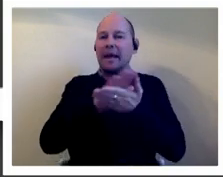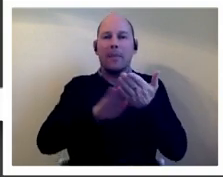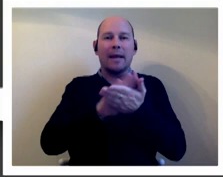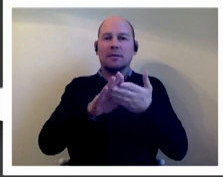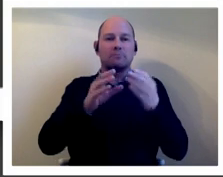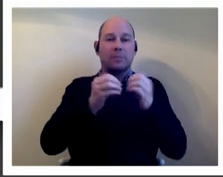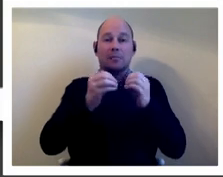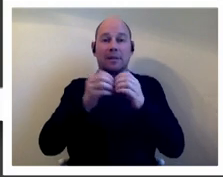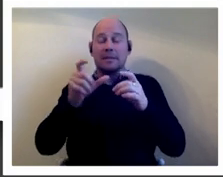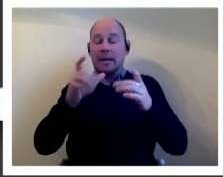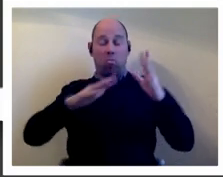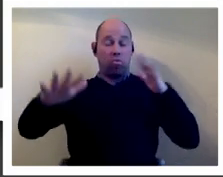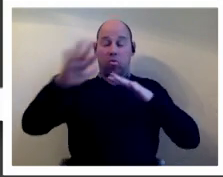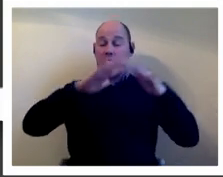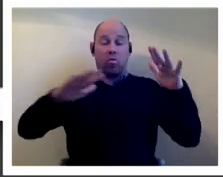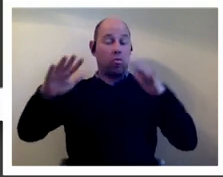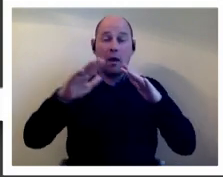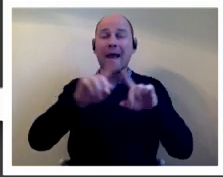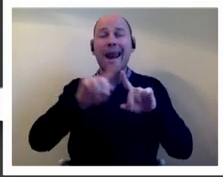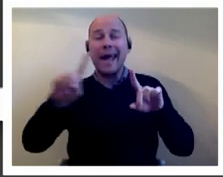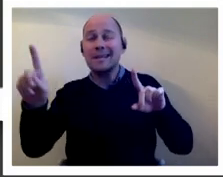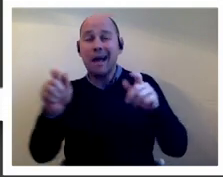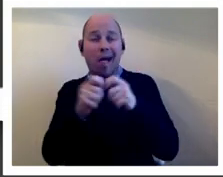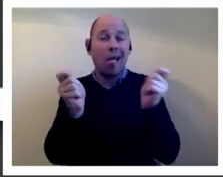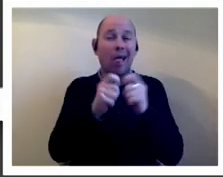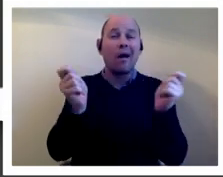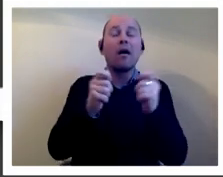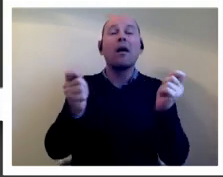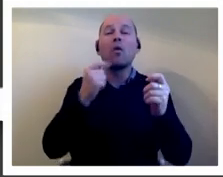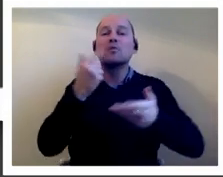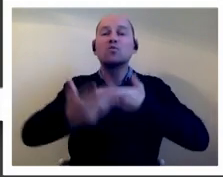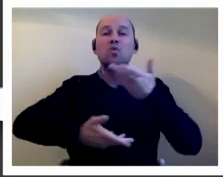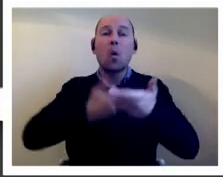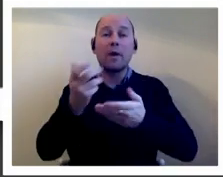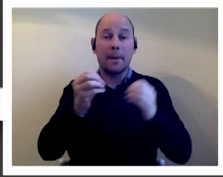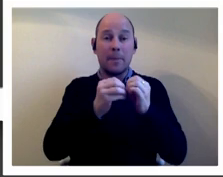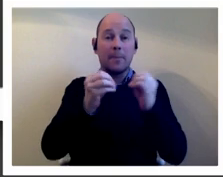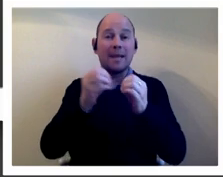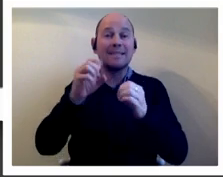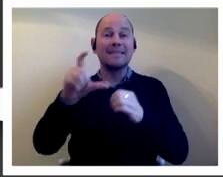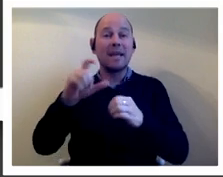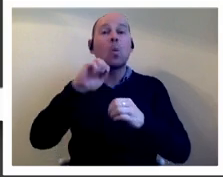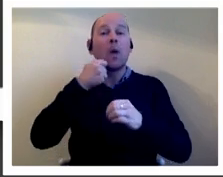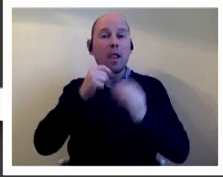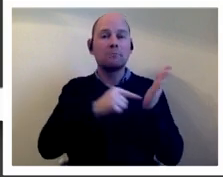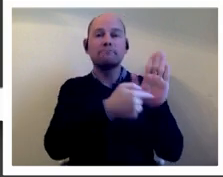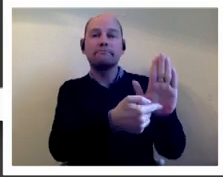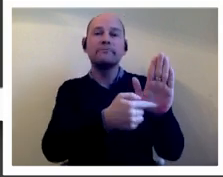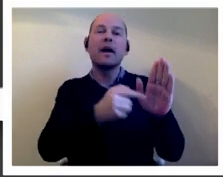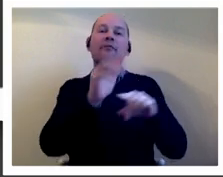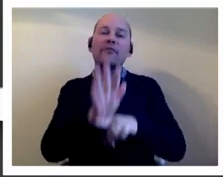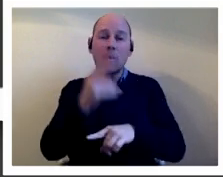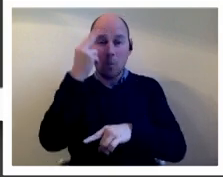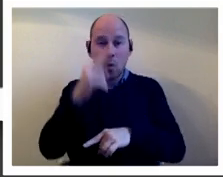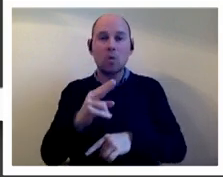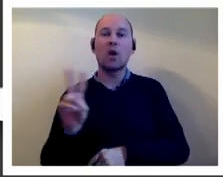a bit later on the tabloids got hold of a story that the bbc was going to show a film um called two of us it's a love story about